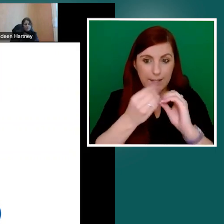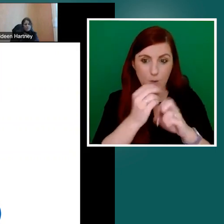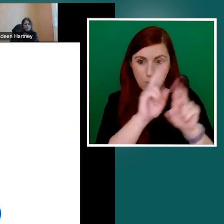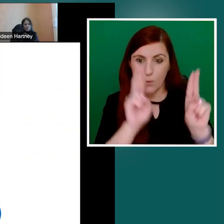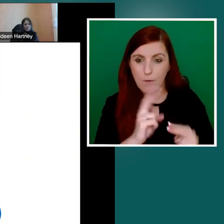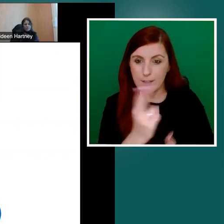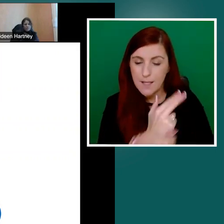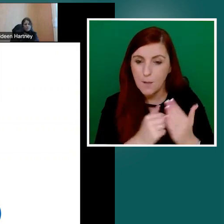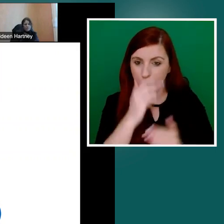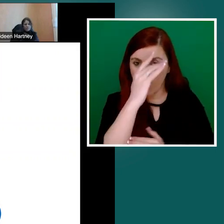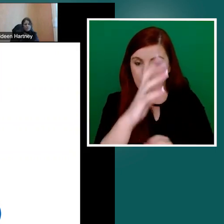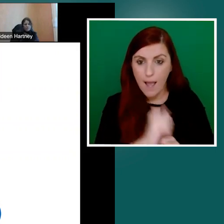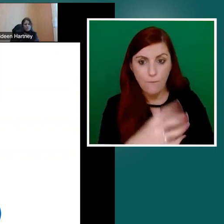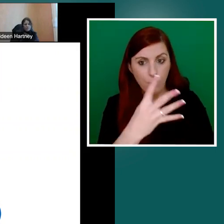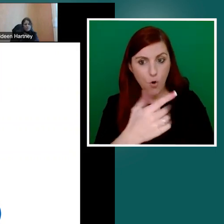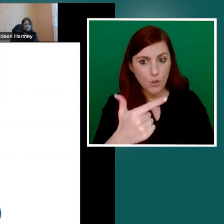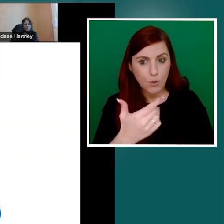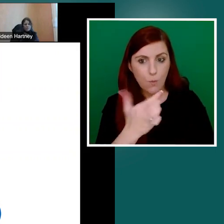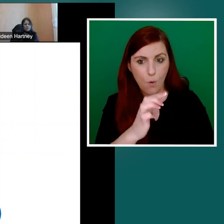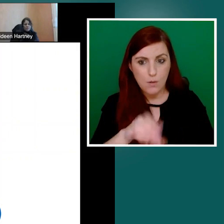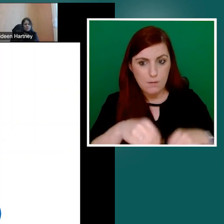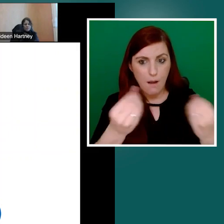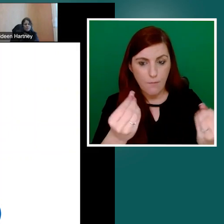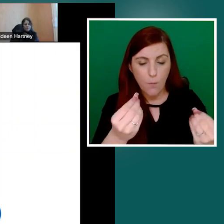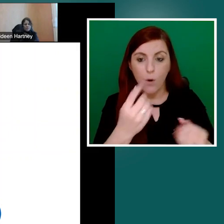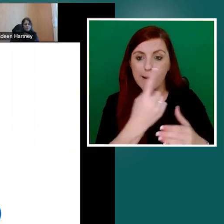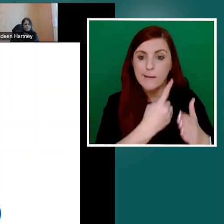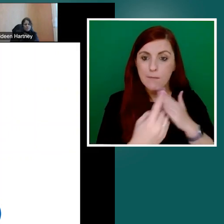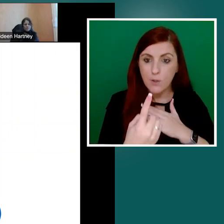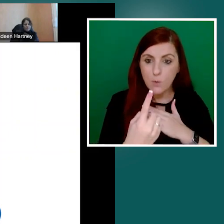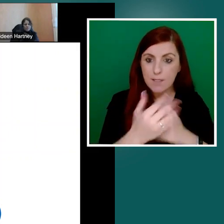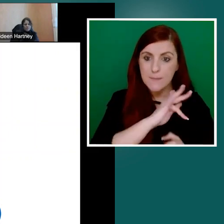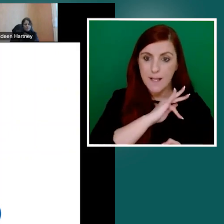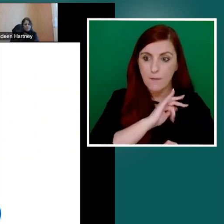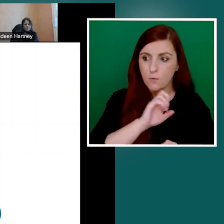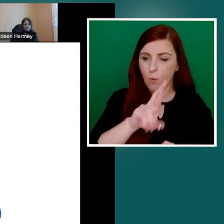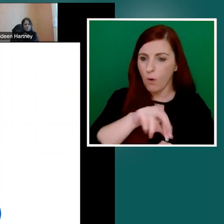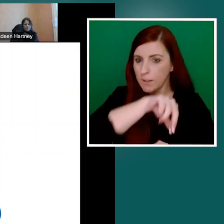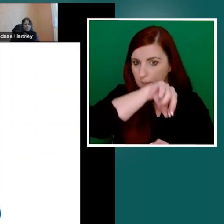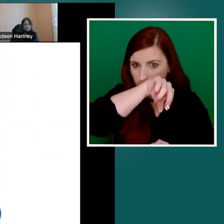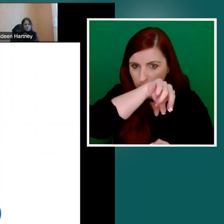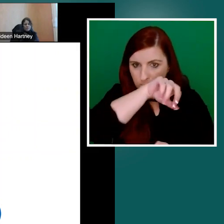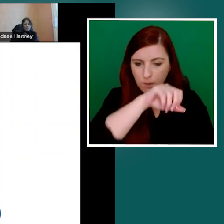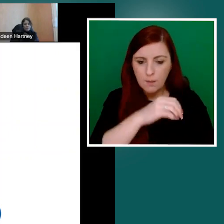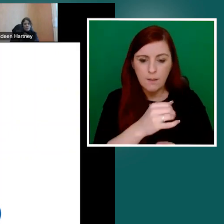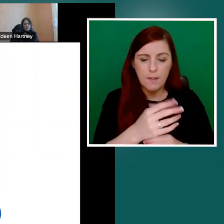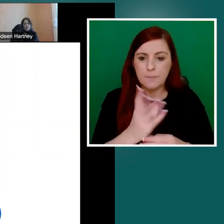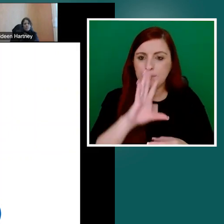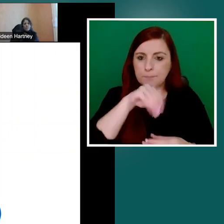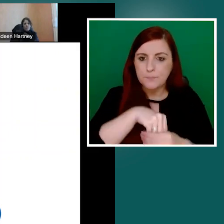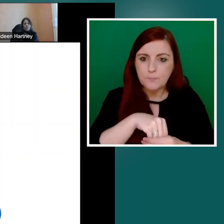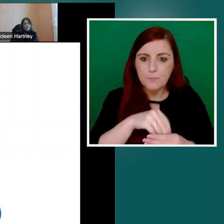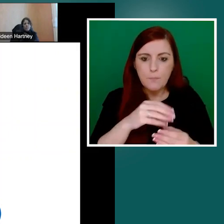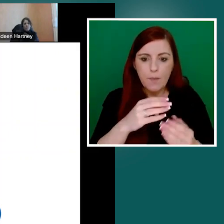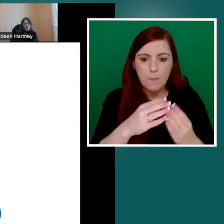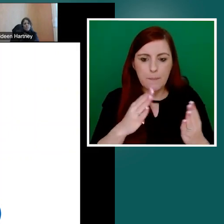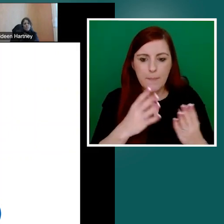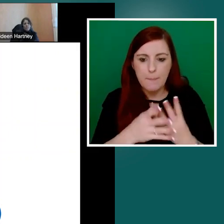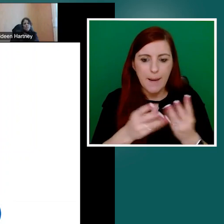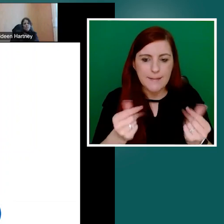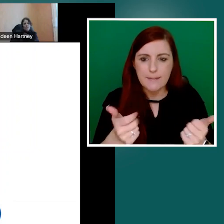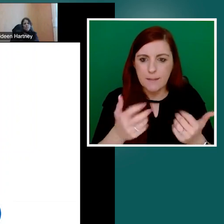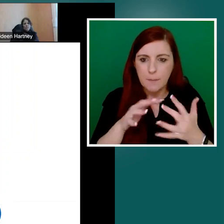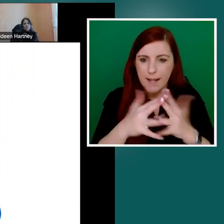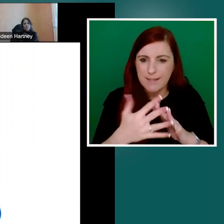there's 42 courses on offer where individuals either individually or in a blended learning setting can earn